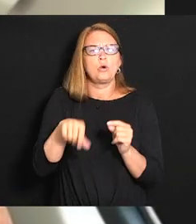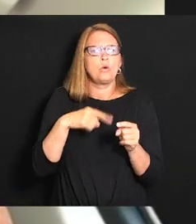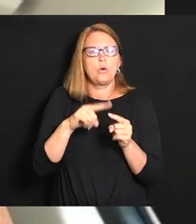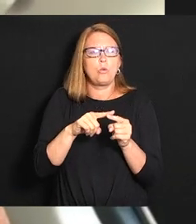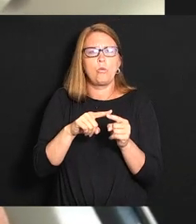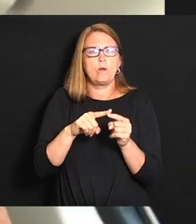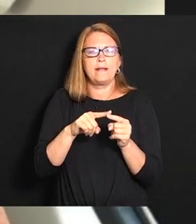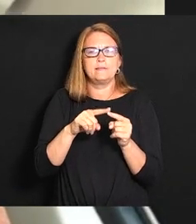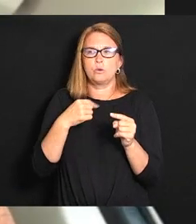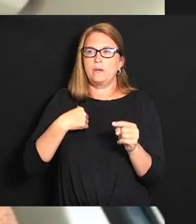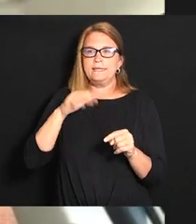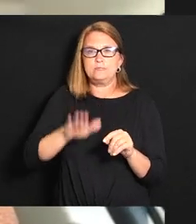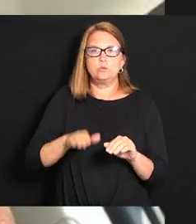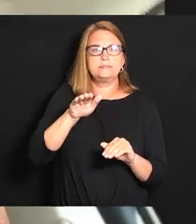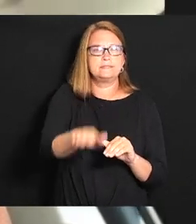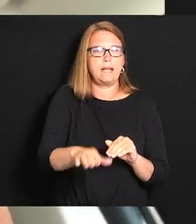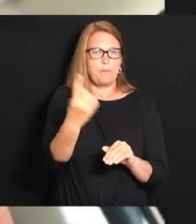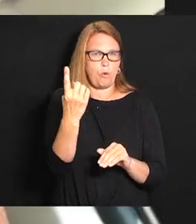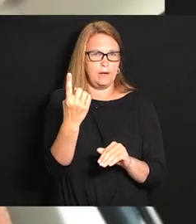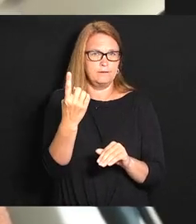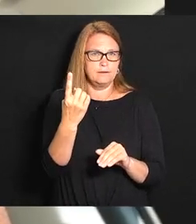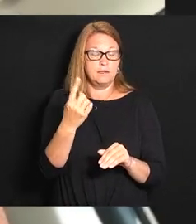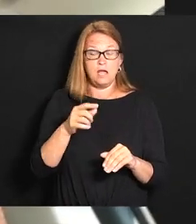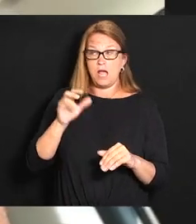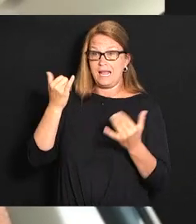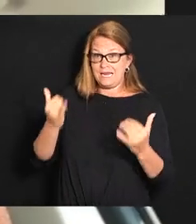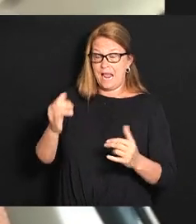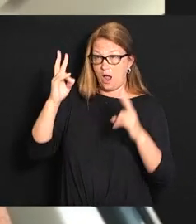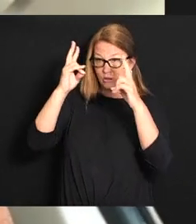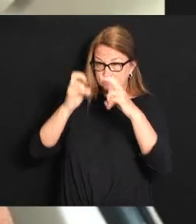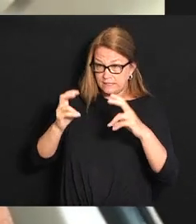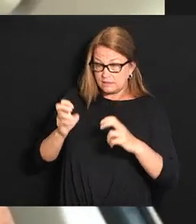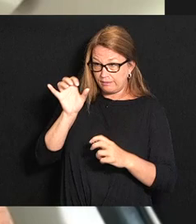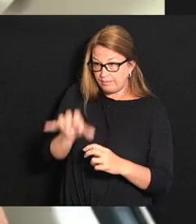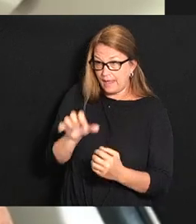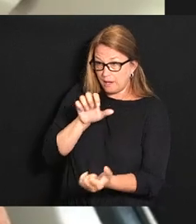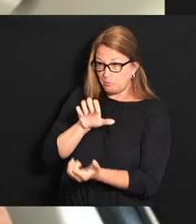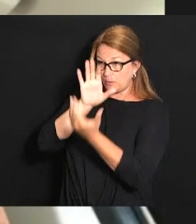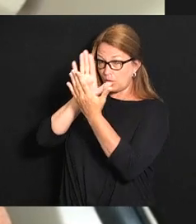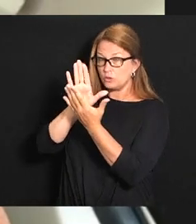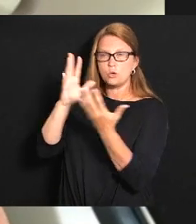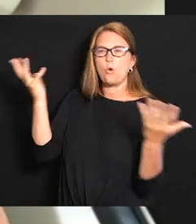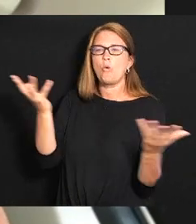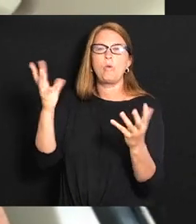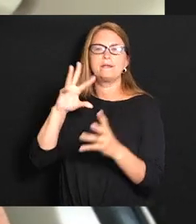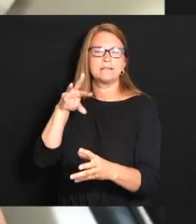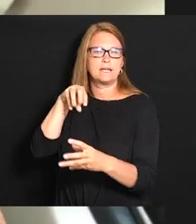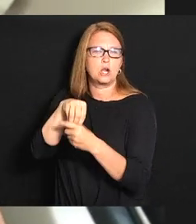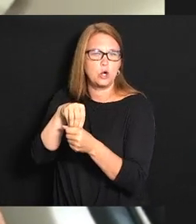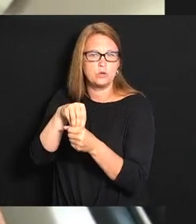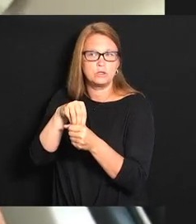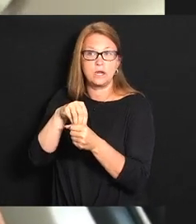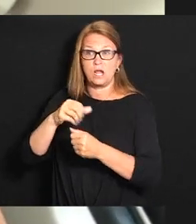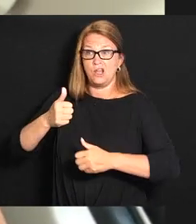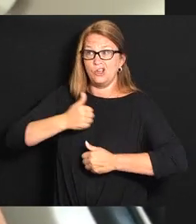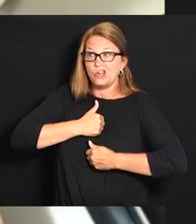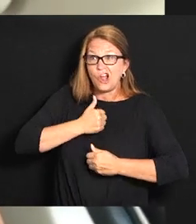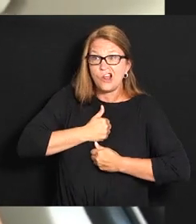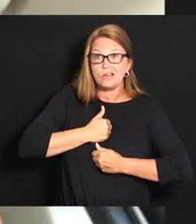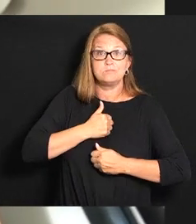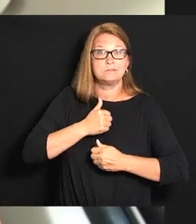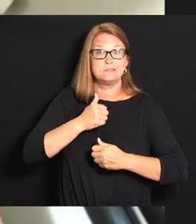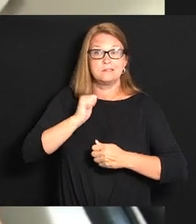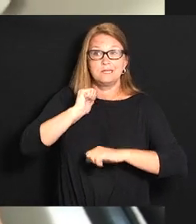take step one and then when you start looking at that comprehensive approach what's included in it does it include armed guards at all schools